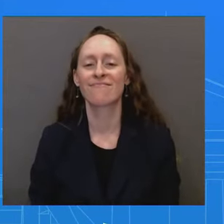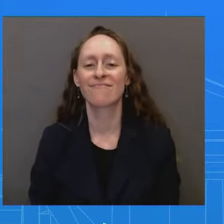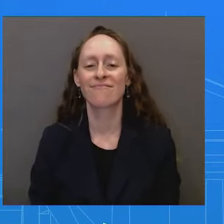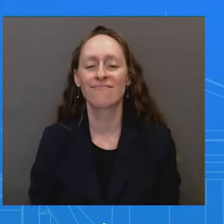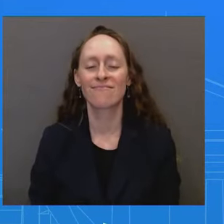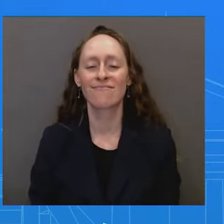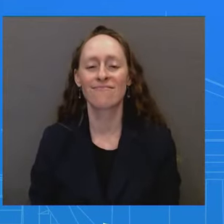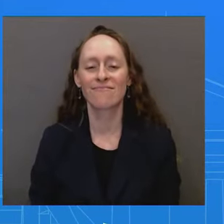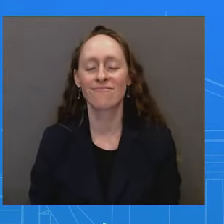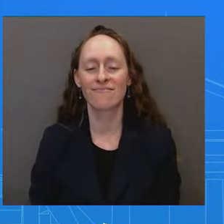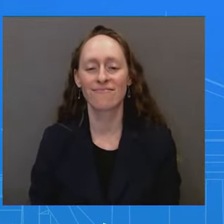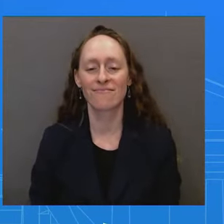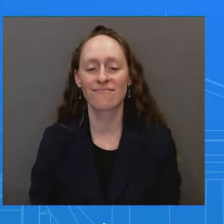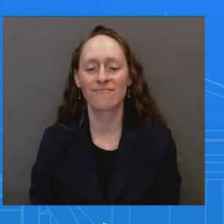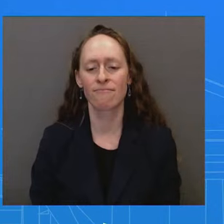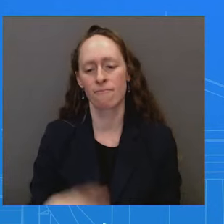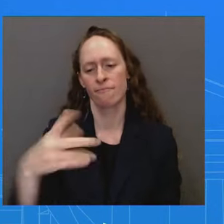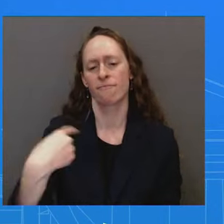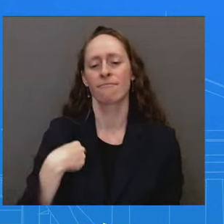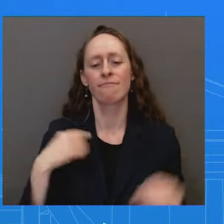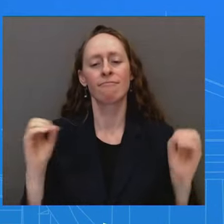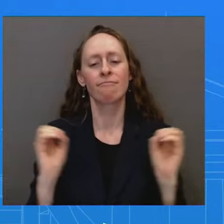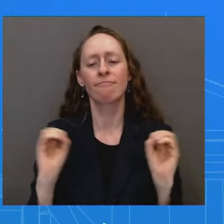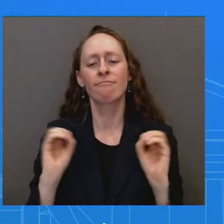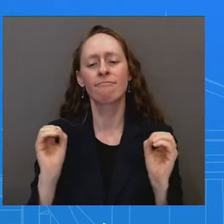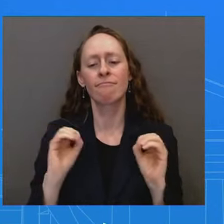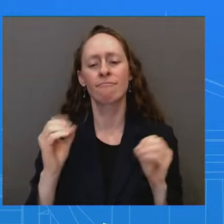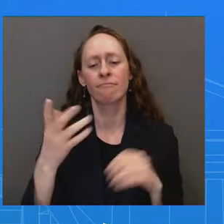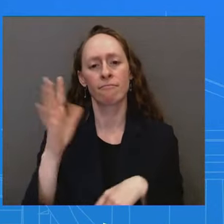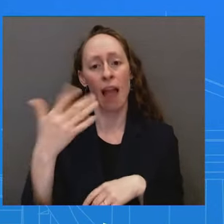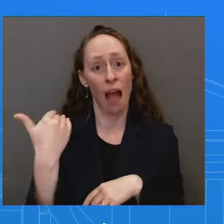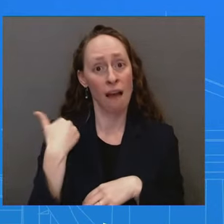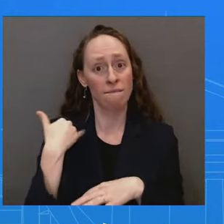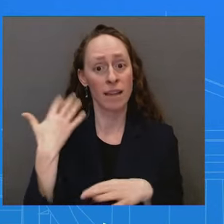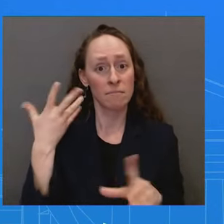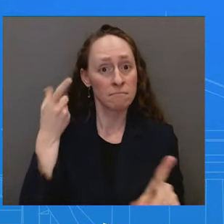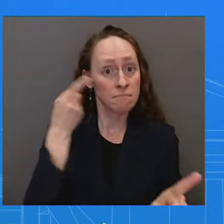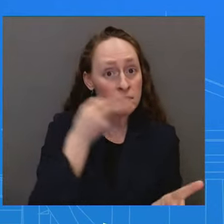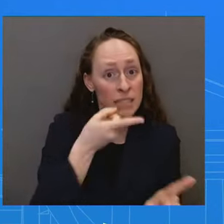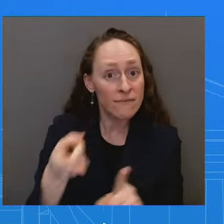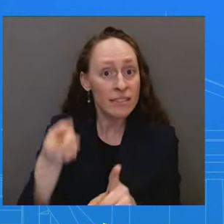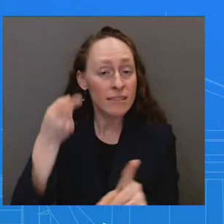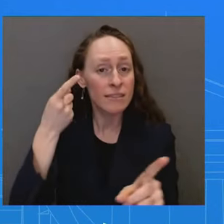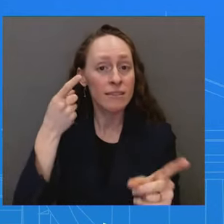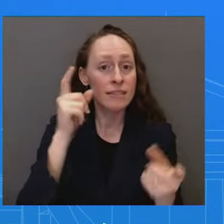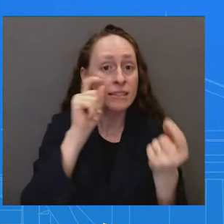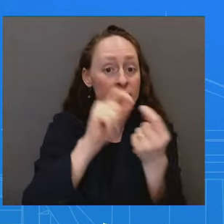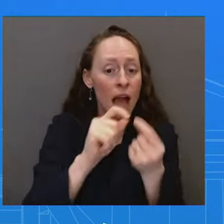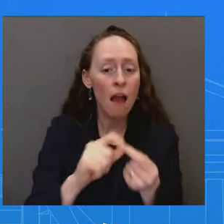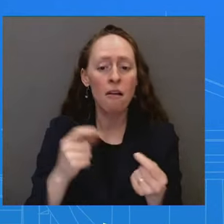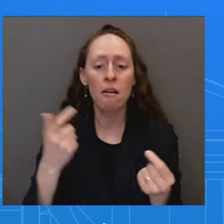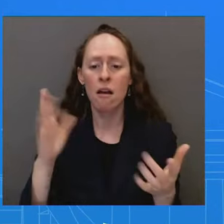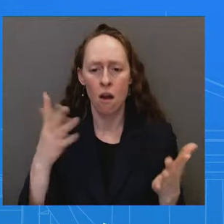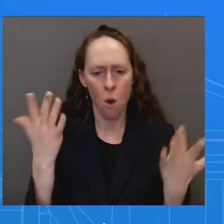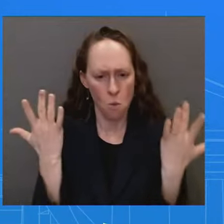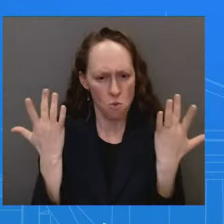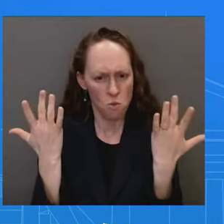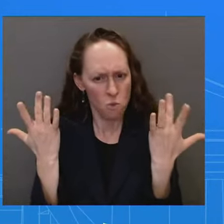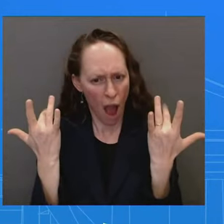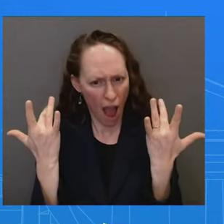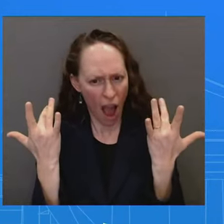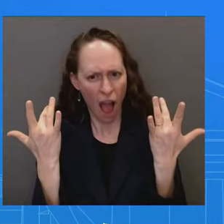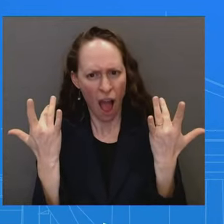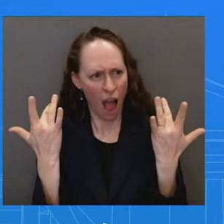you know, any details provided as a result of the, the why the information was, was, uh, uh, was so siloed.